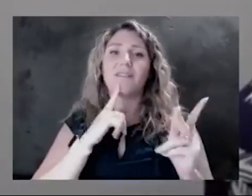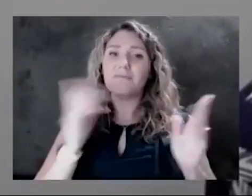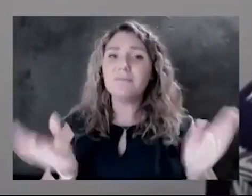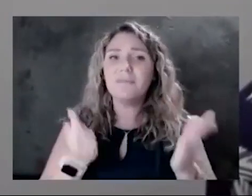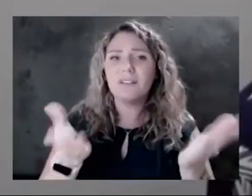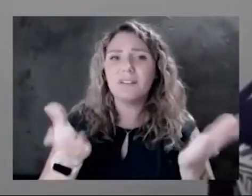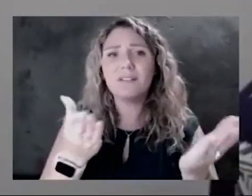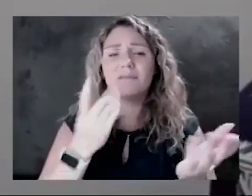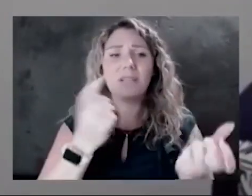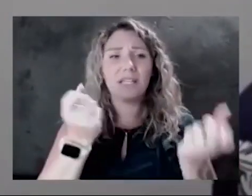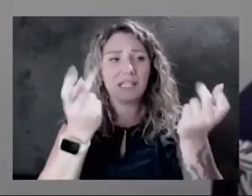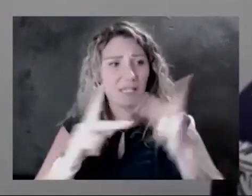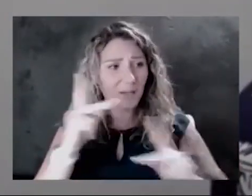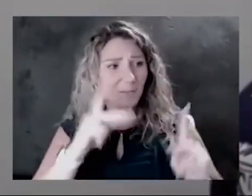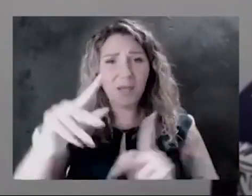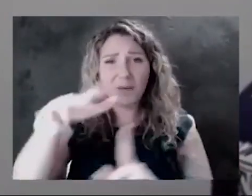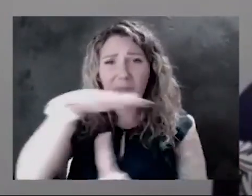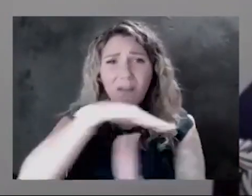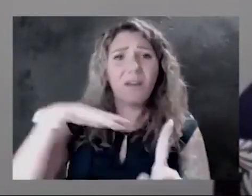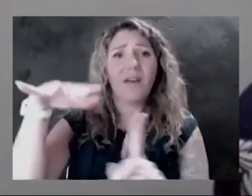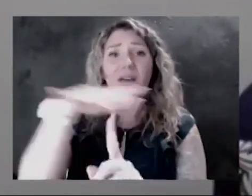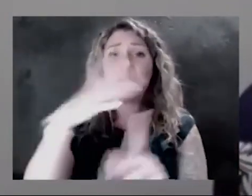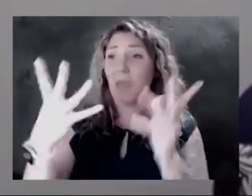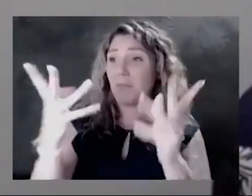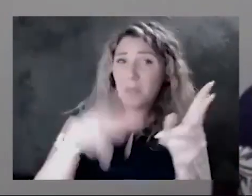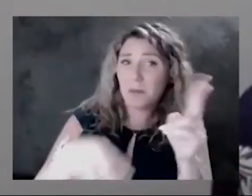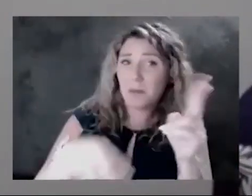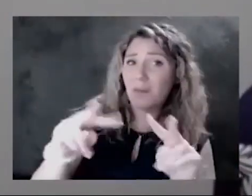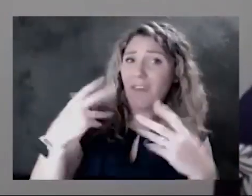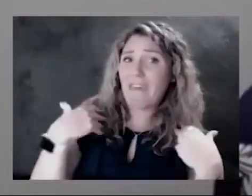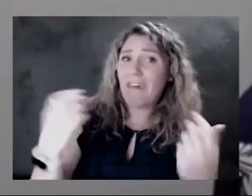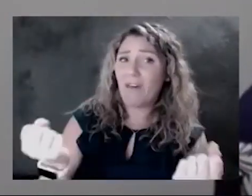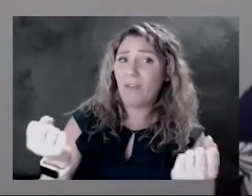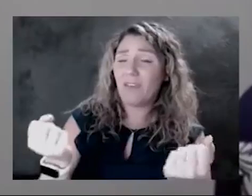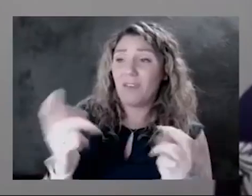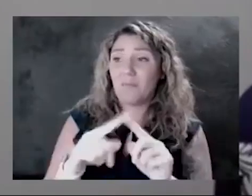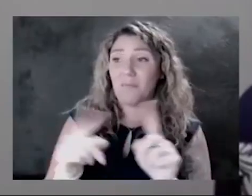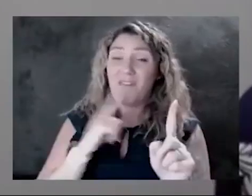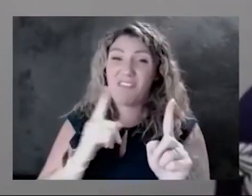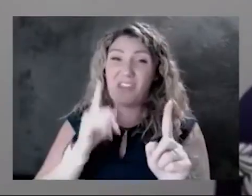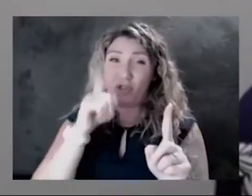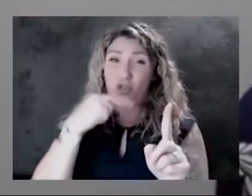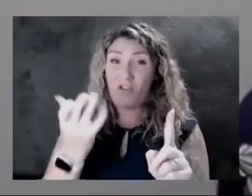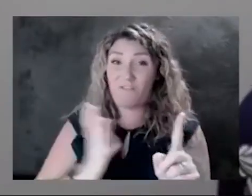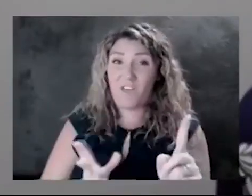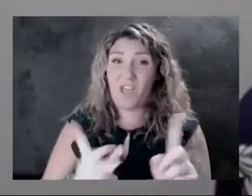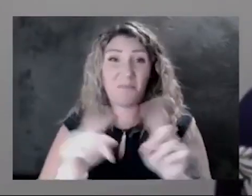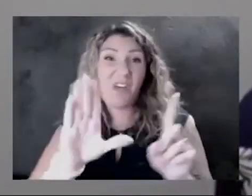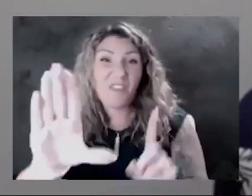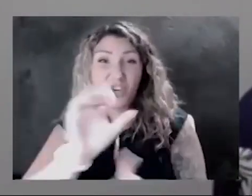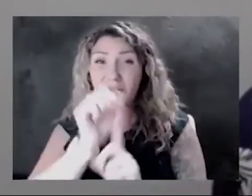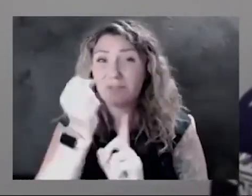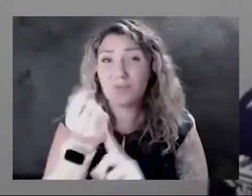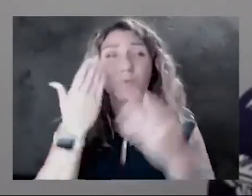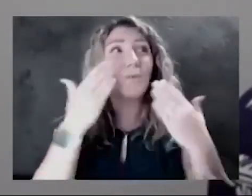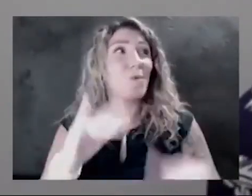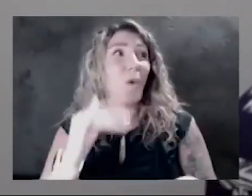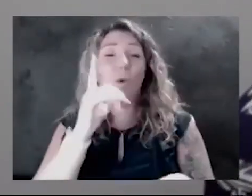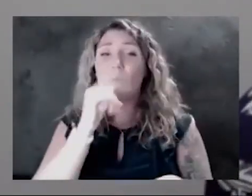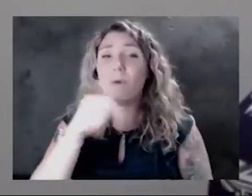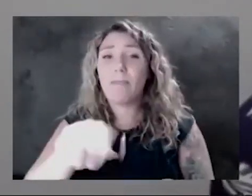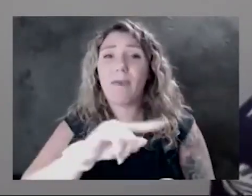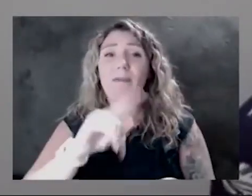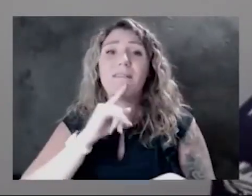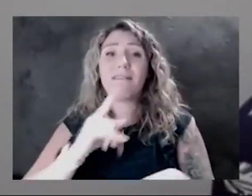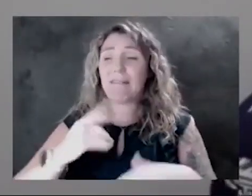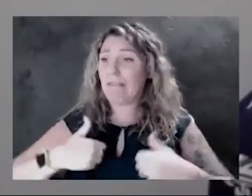of people around us that maybe they look healthy and they look just fine, but you don't know what conditions they have. You don't know who they live with. You don't know how many kids under 12